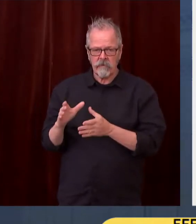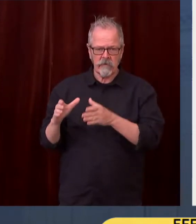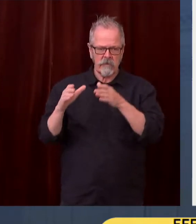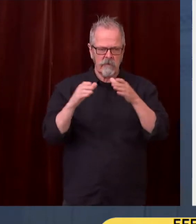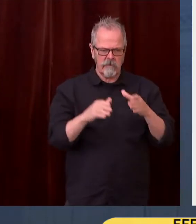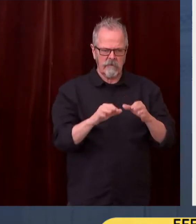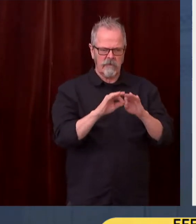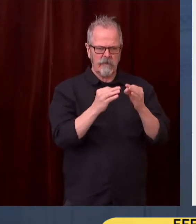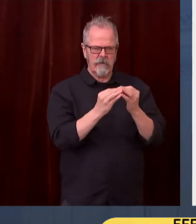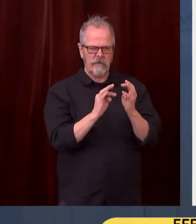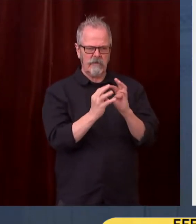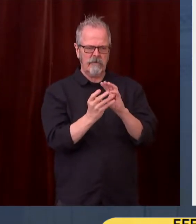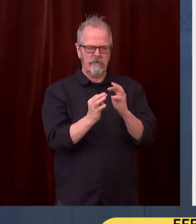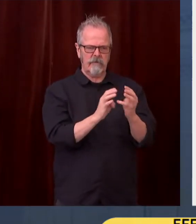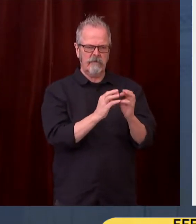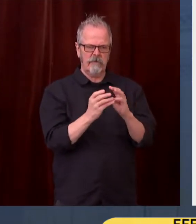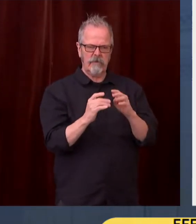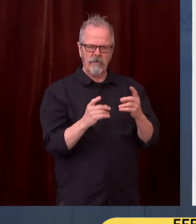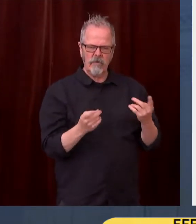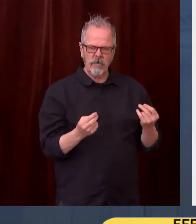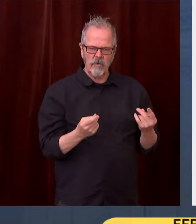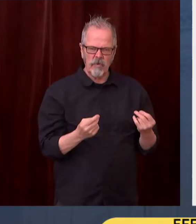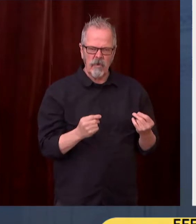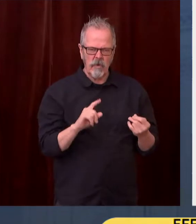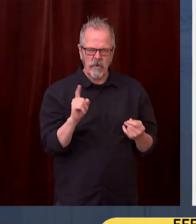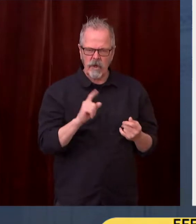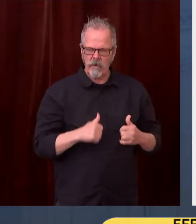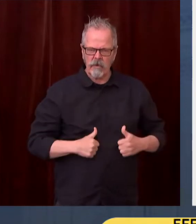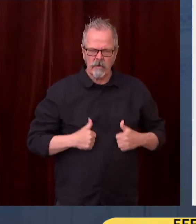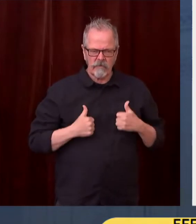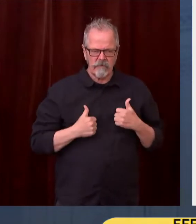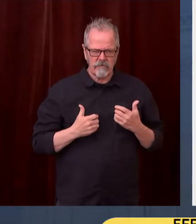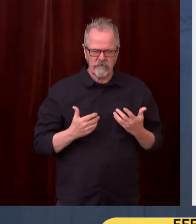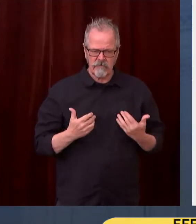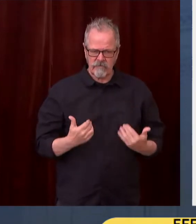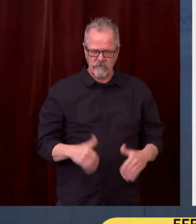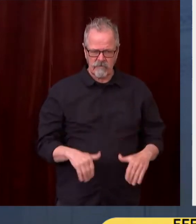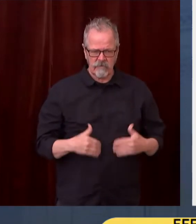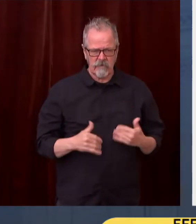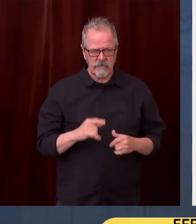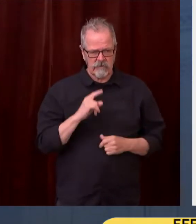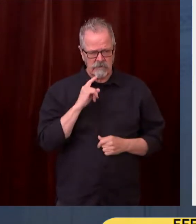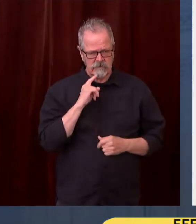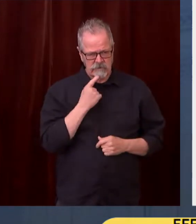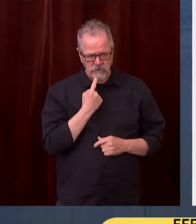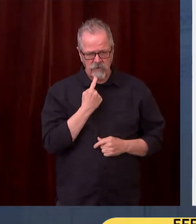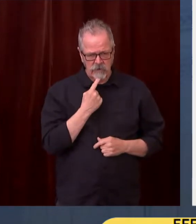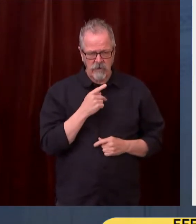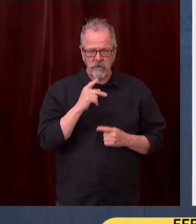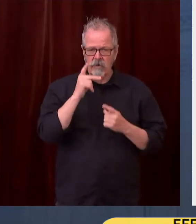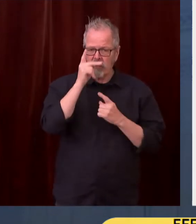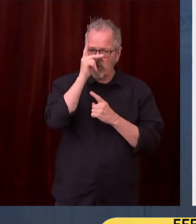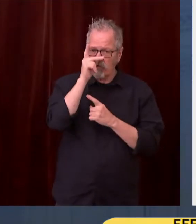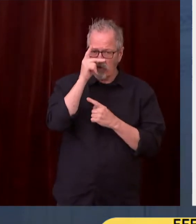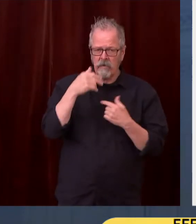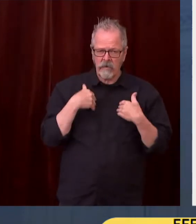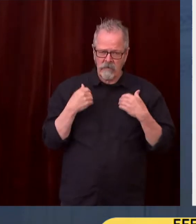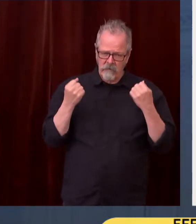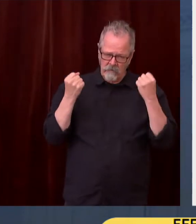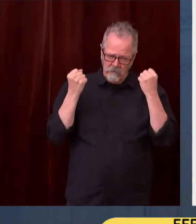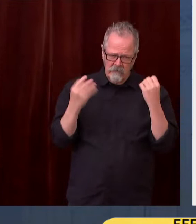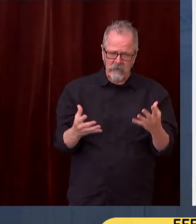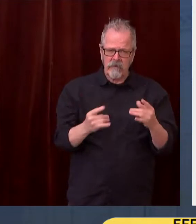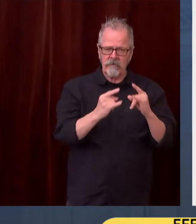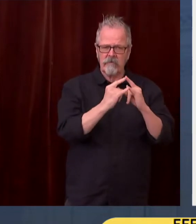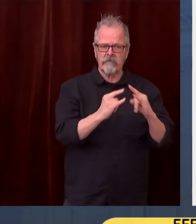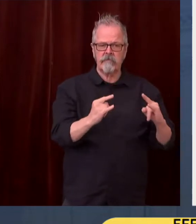We see more RVs along our streets housing families and pets. Our neighborhood resource officers, behavioral health and human services staff are